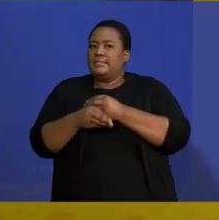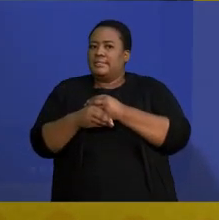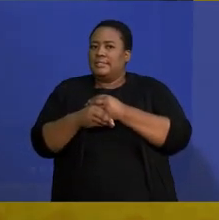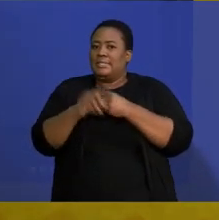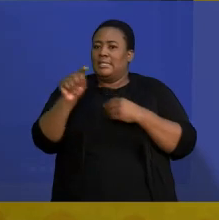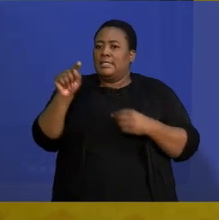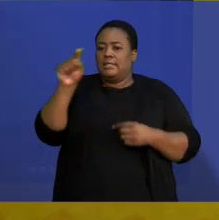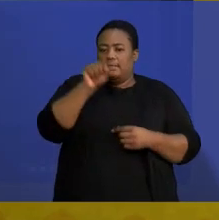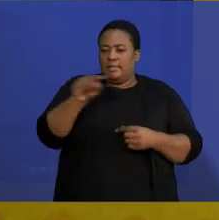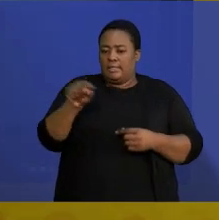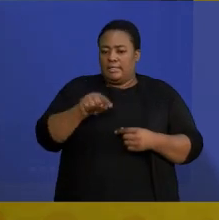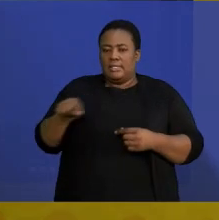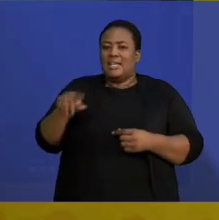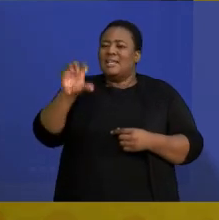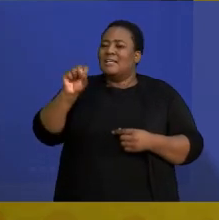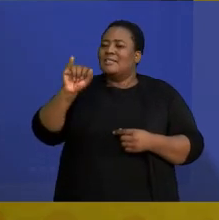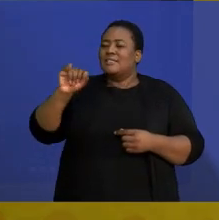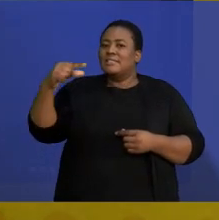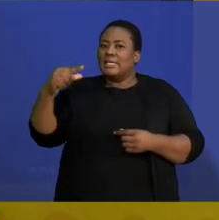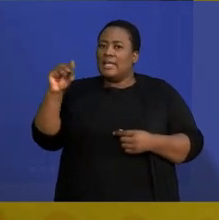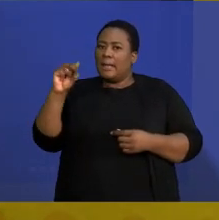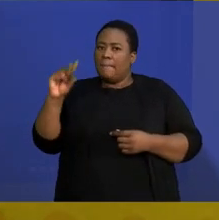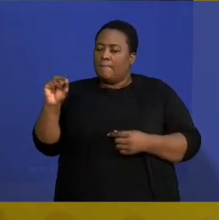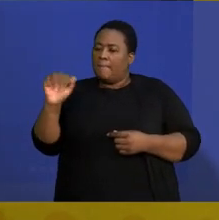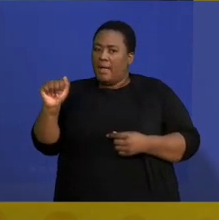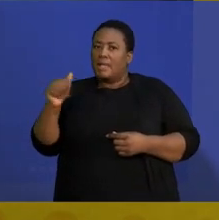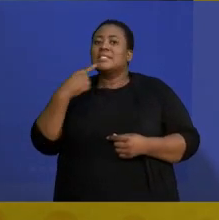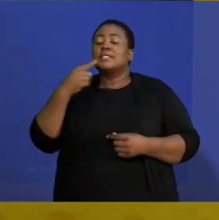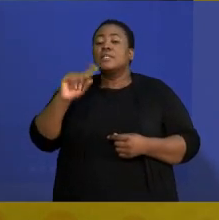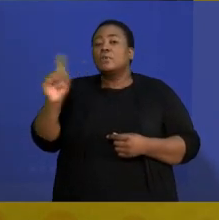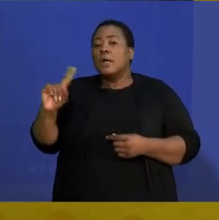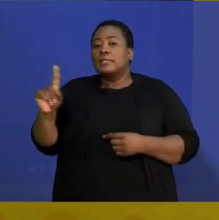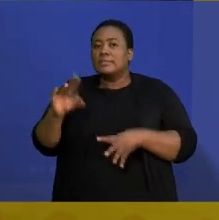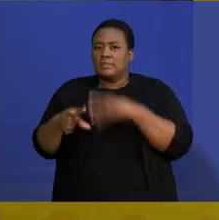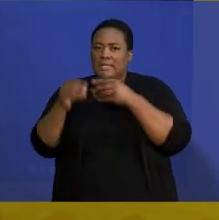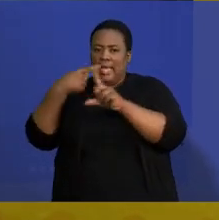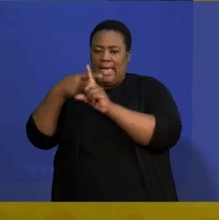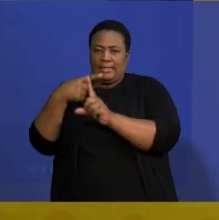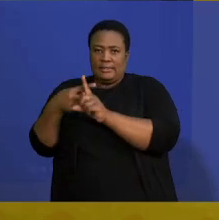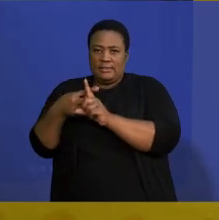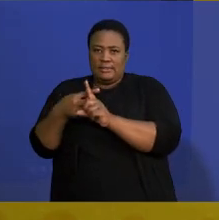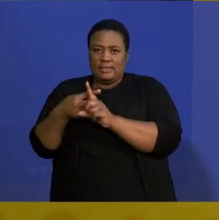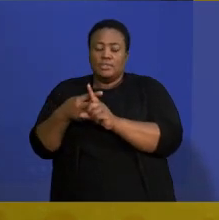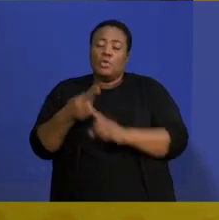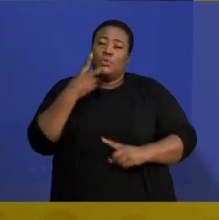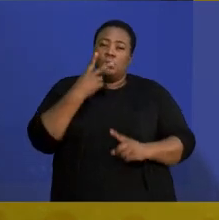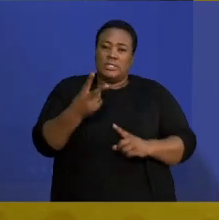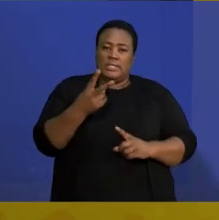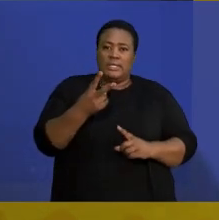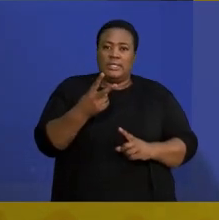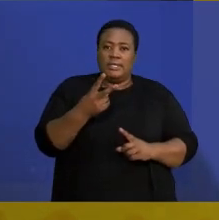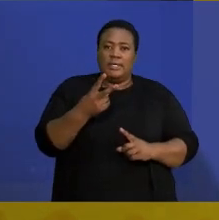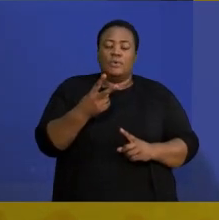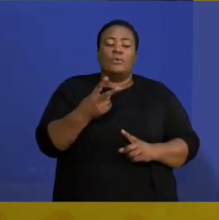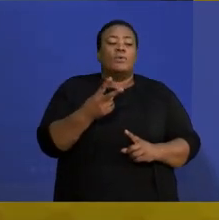So here you will need to first expand the sequence that we have. And you can already see the sequence is n squared